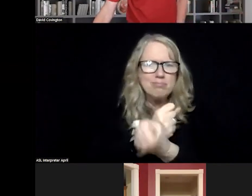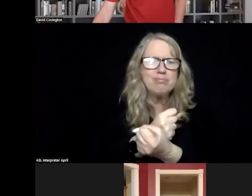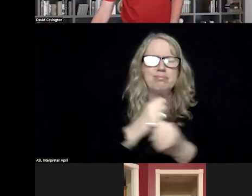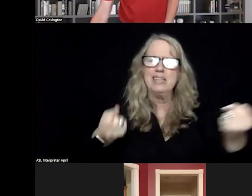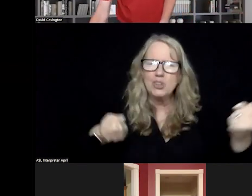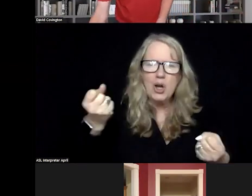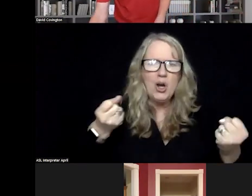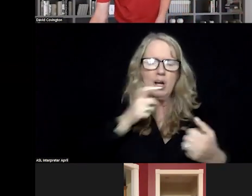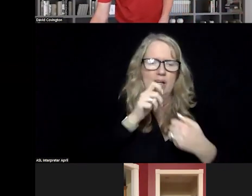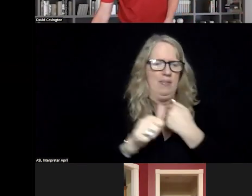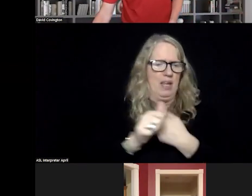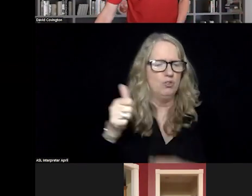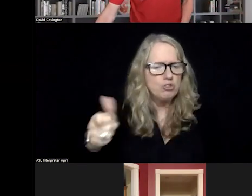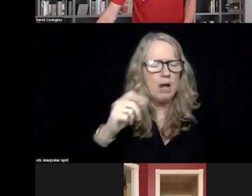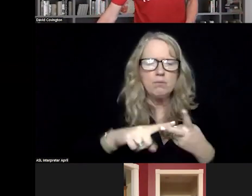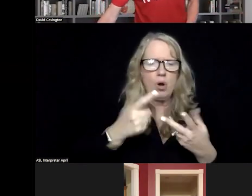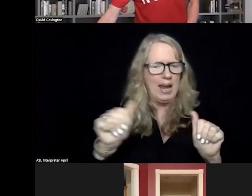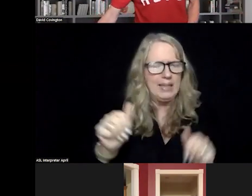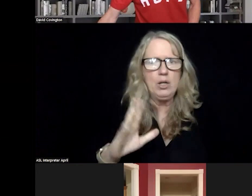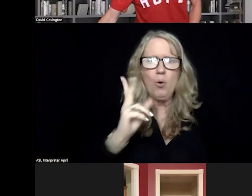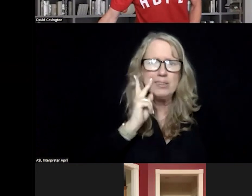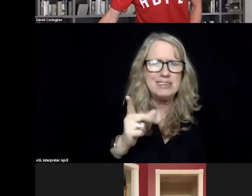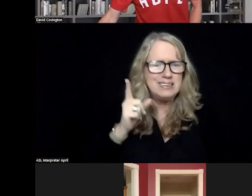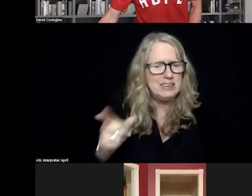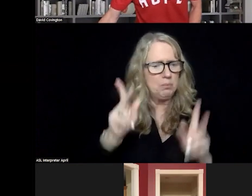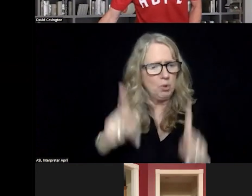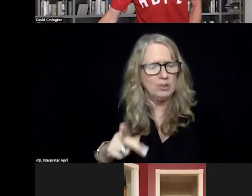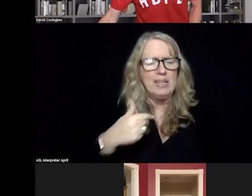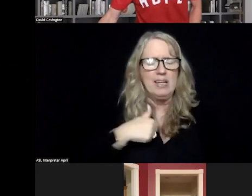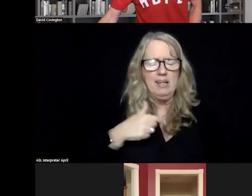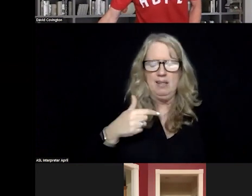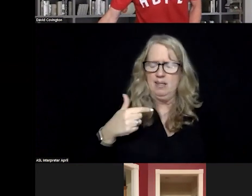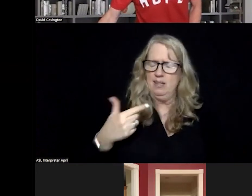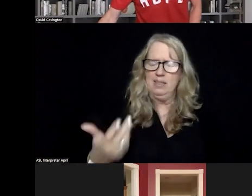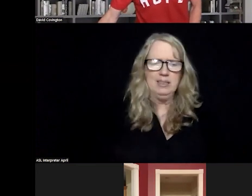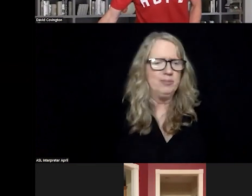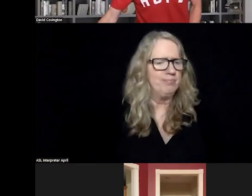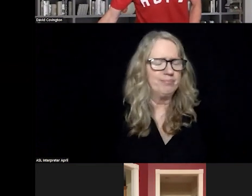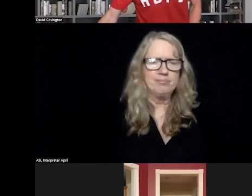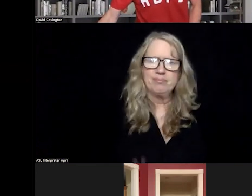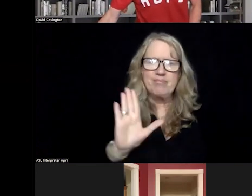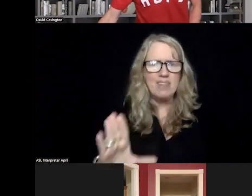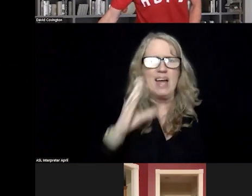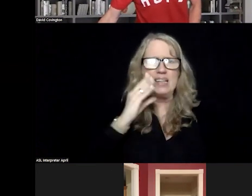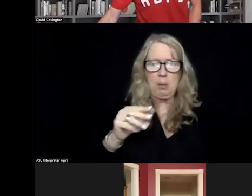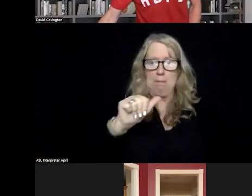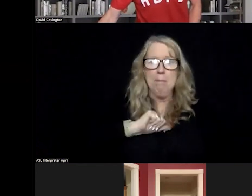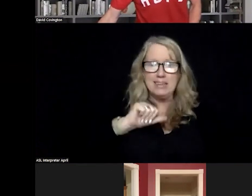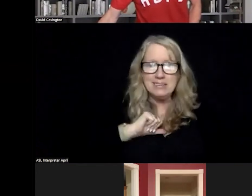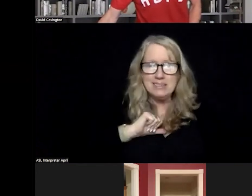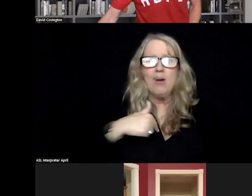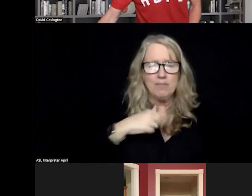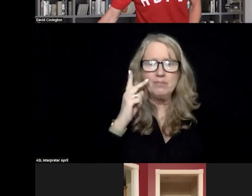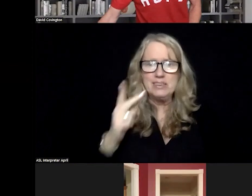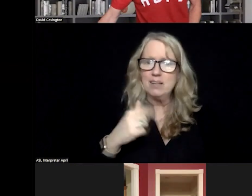not a threat to herself or anyone or being someone who's had to be, you know, in that position myself. Um,